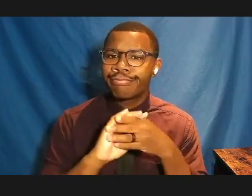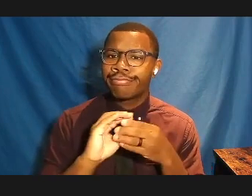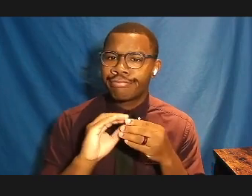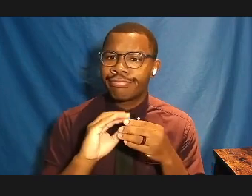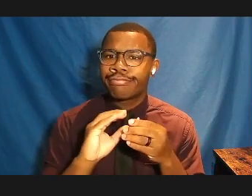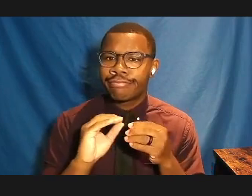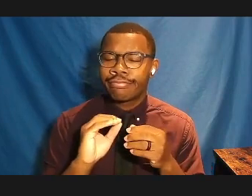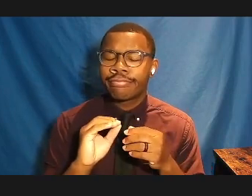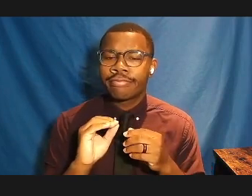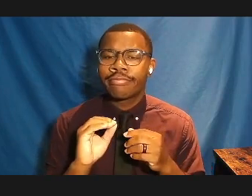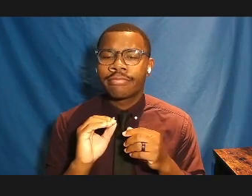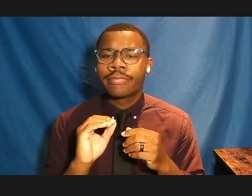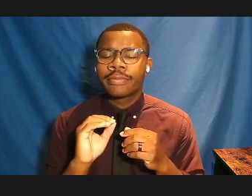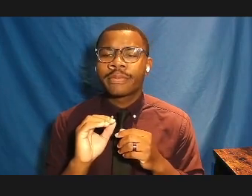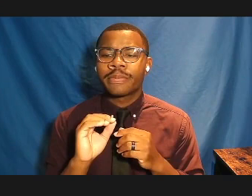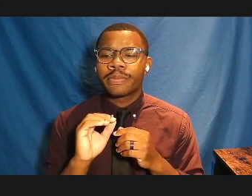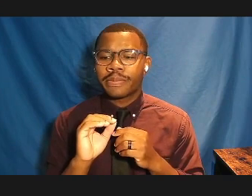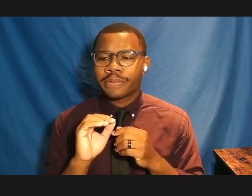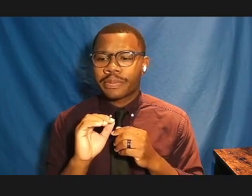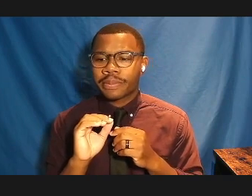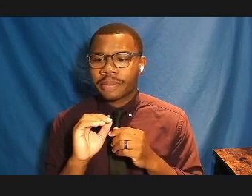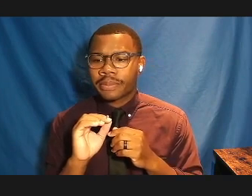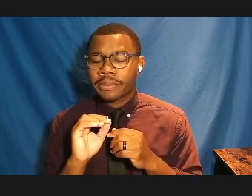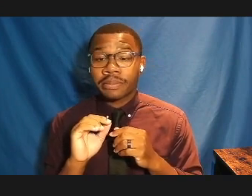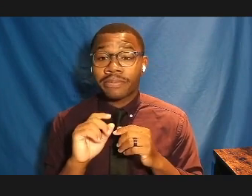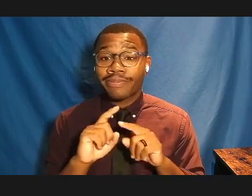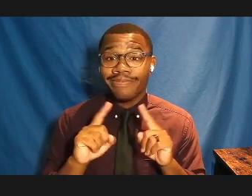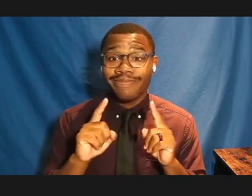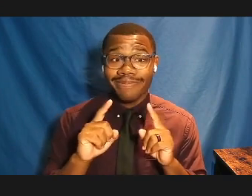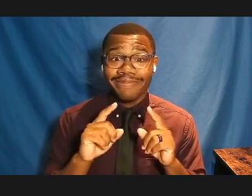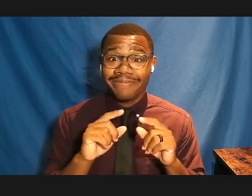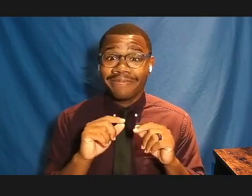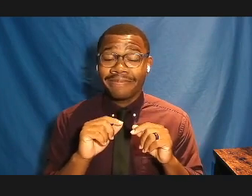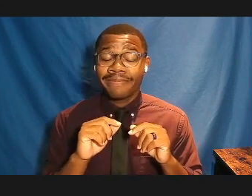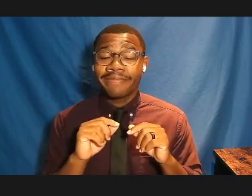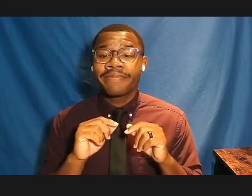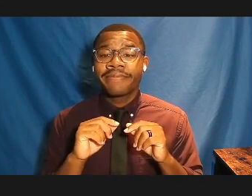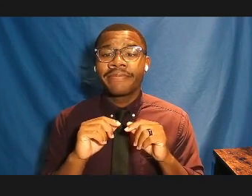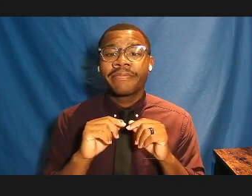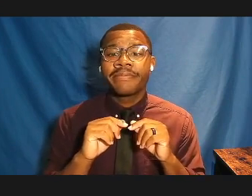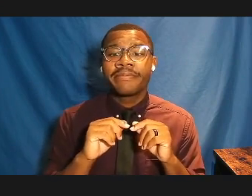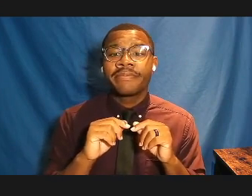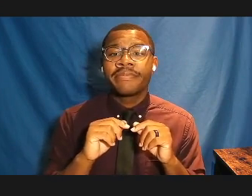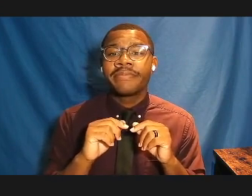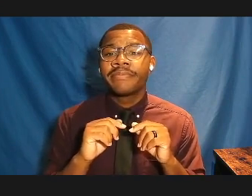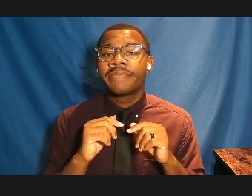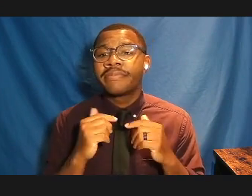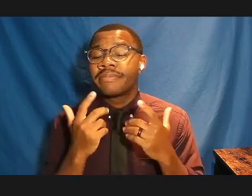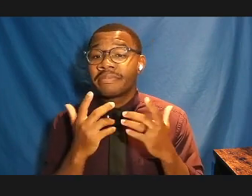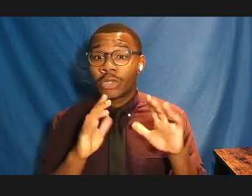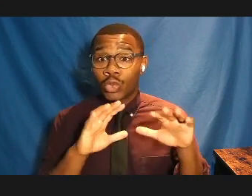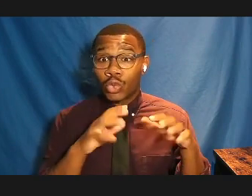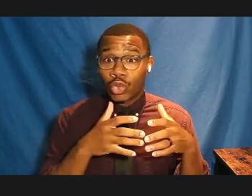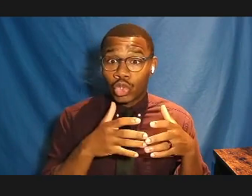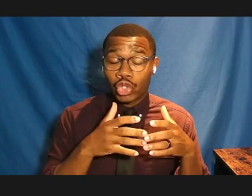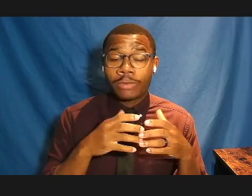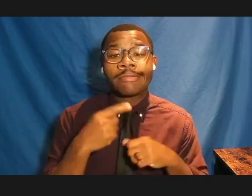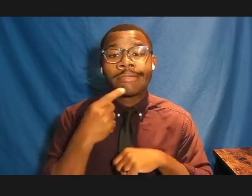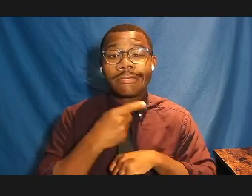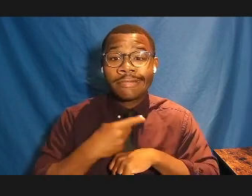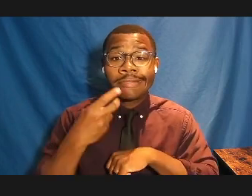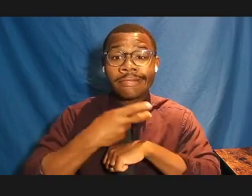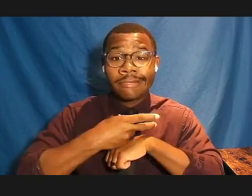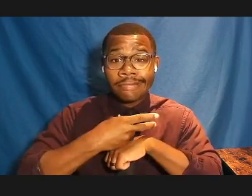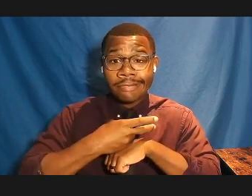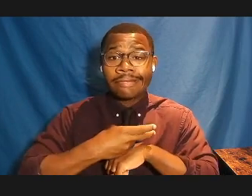But as a larger group over the course of the next two days, we are going to be in a space of learning